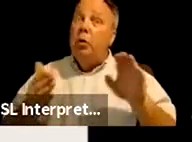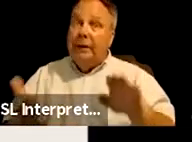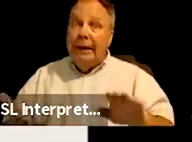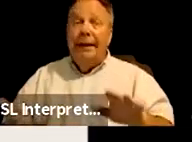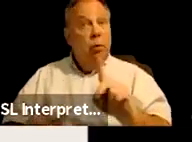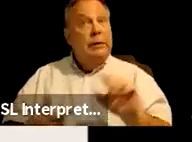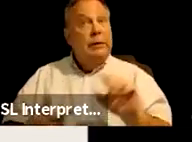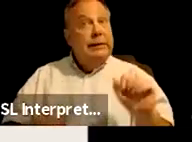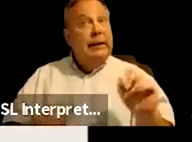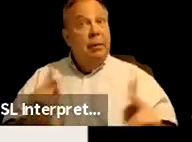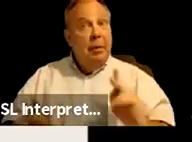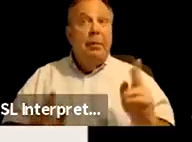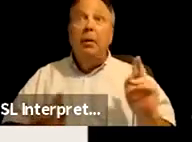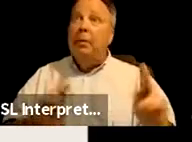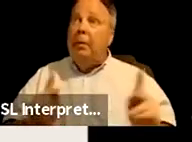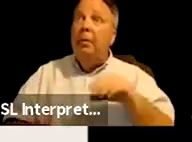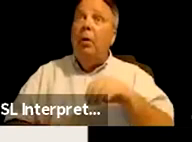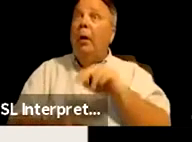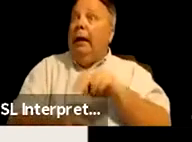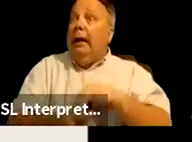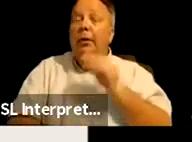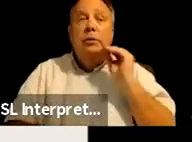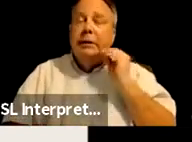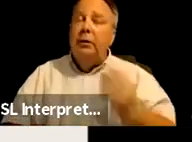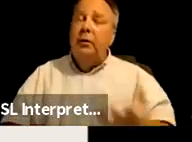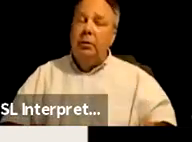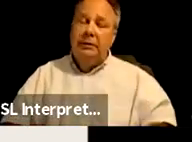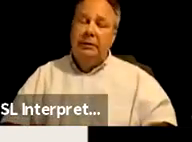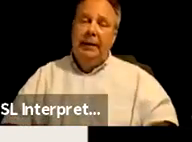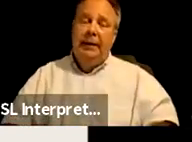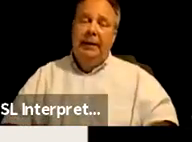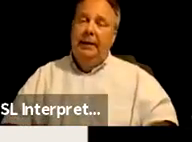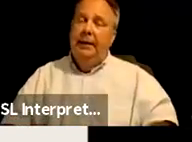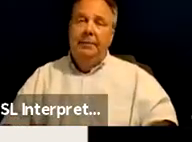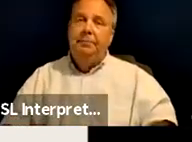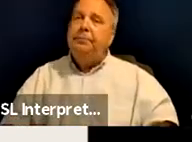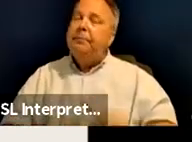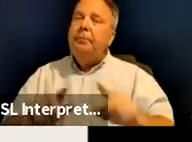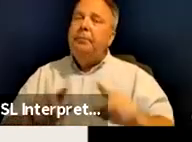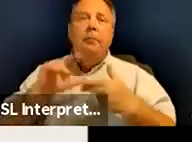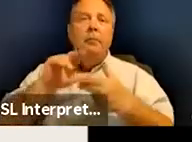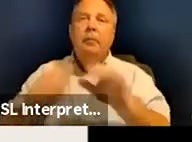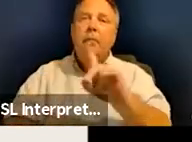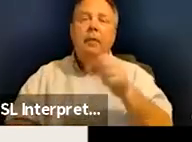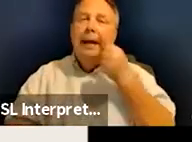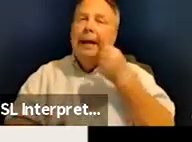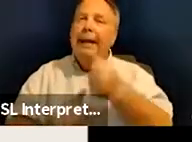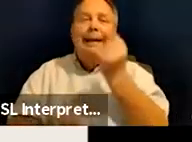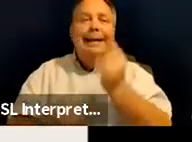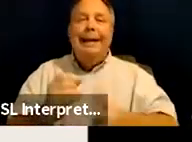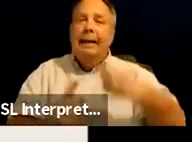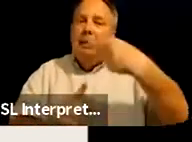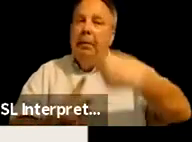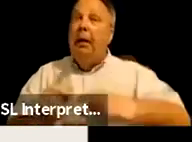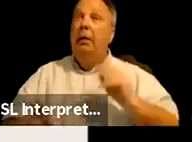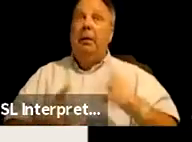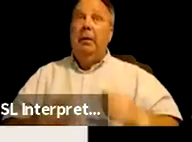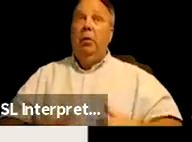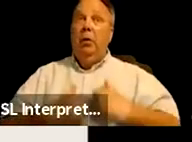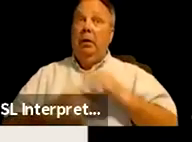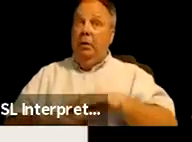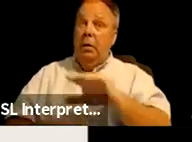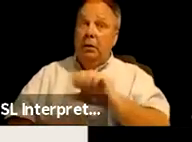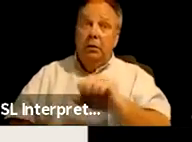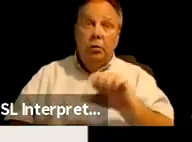disabled people and people in nursing homes. Um, but Hurricane Ida, it hit at the end of the month. So people who are living on social